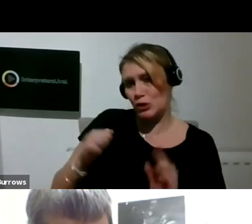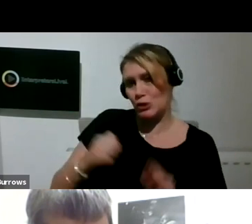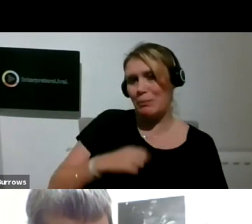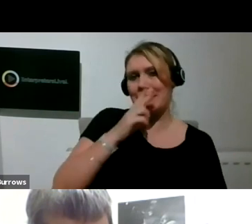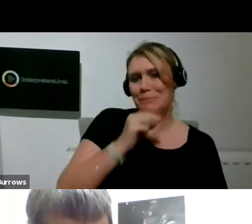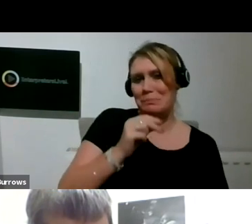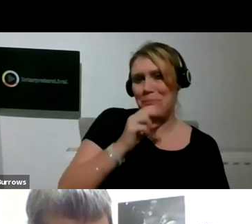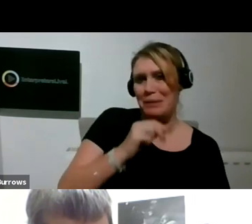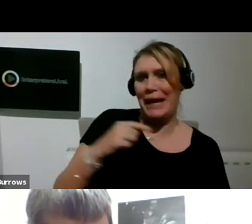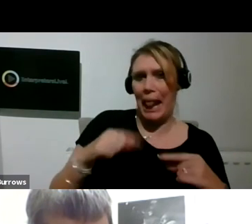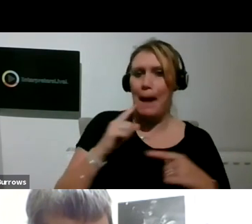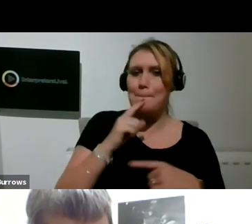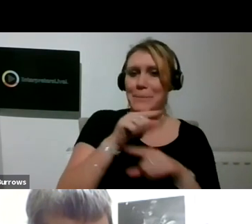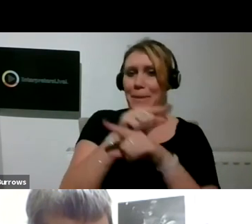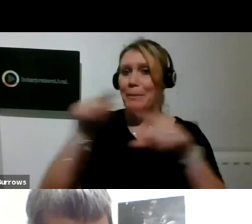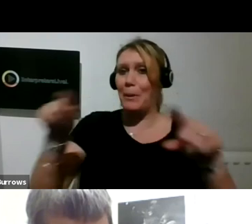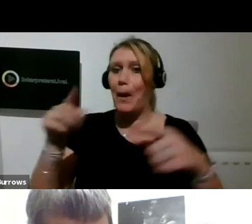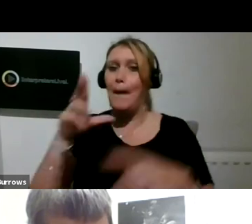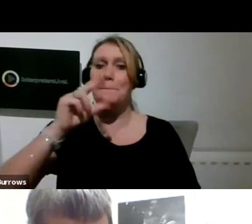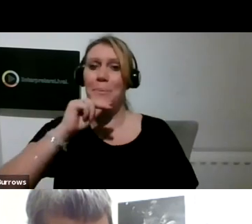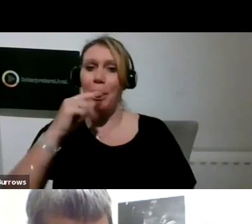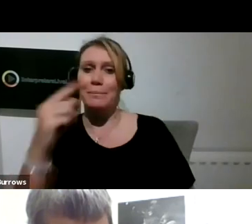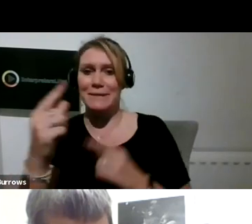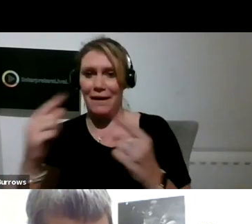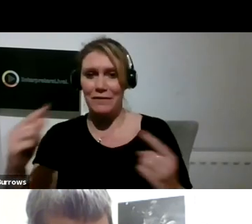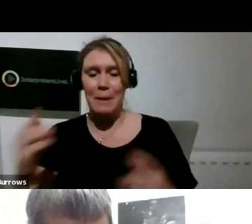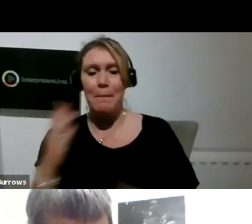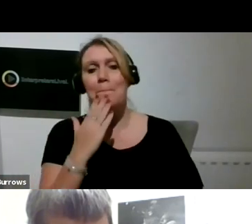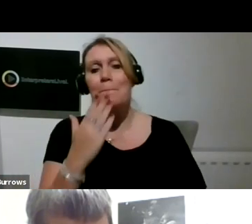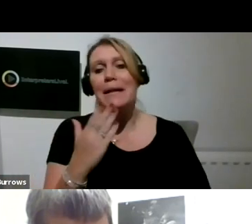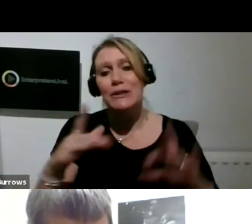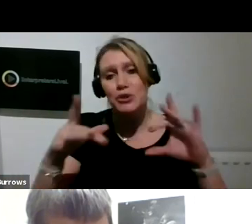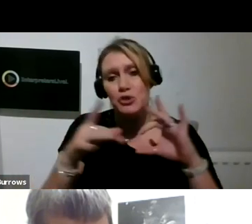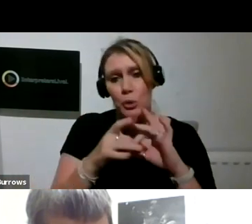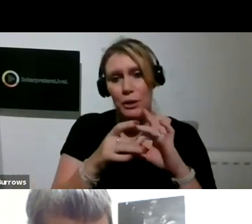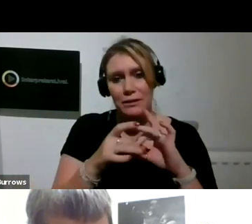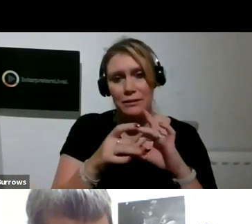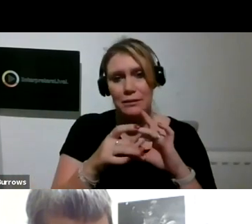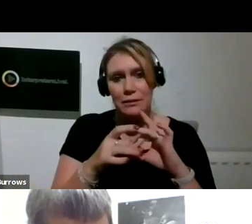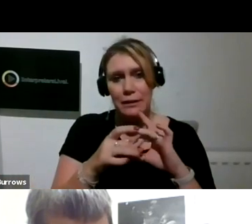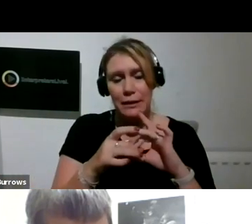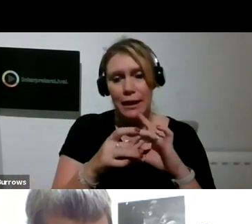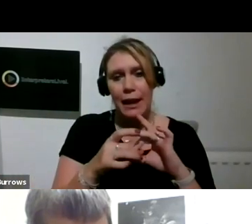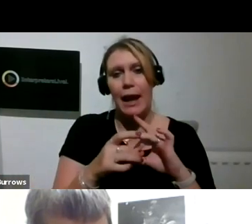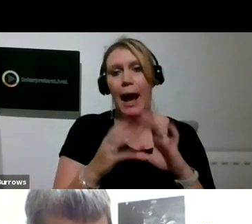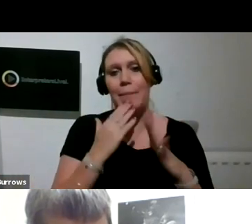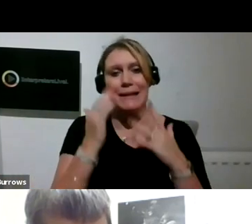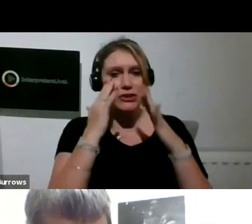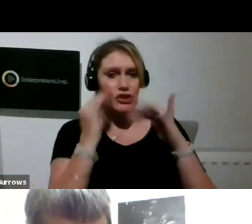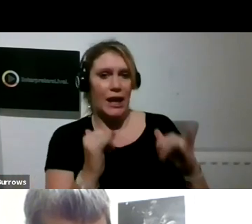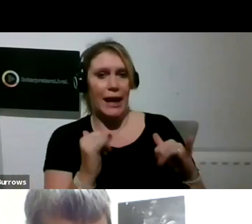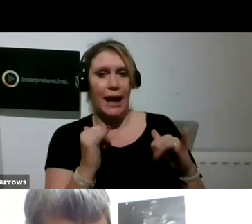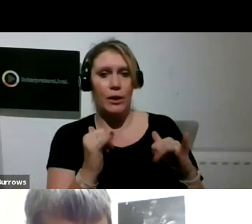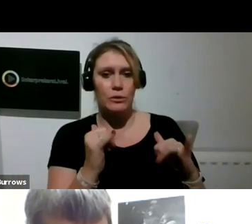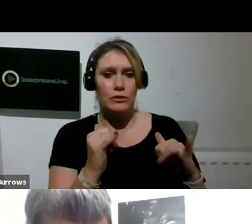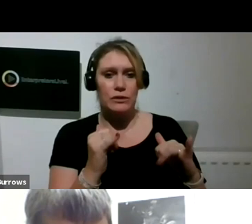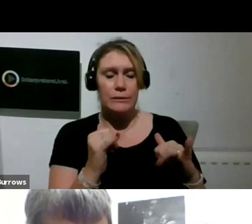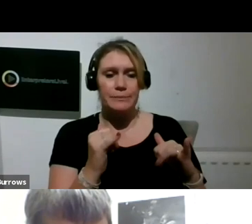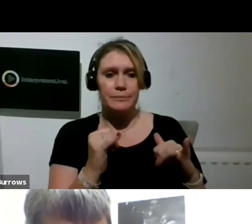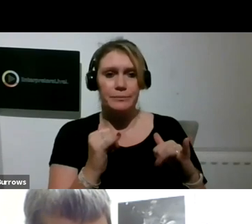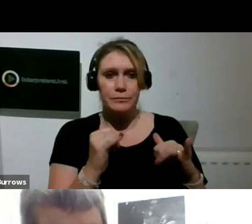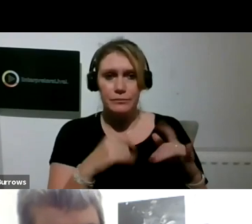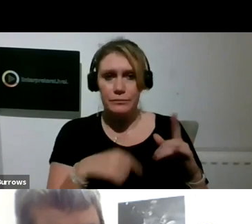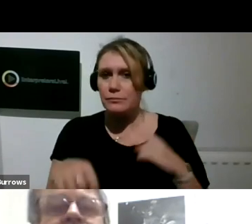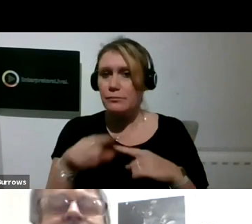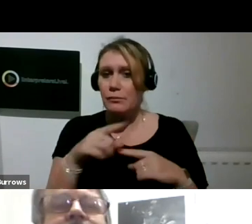more next time. So please do join us and in the meantime, do check out the exhibitions and go back